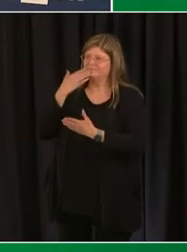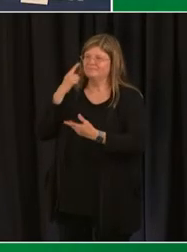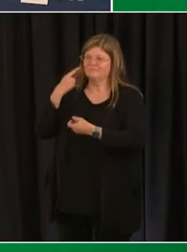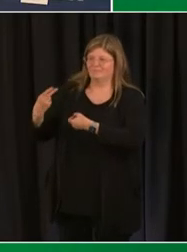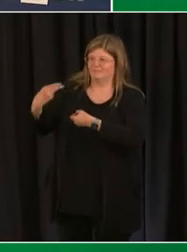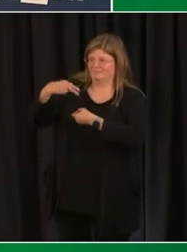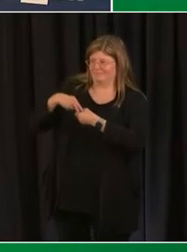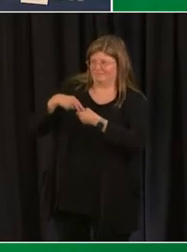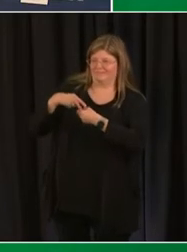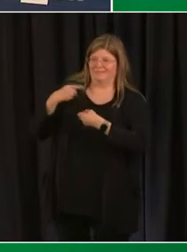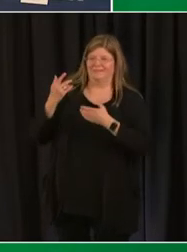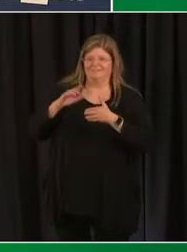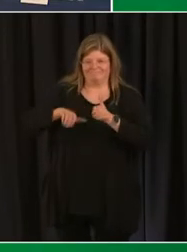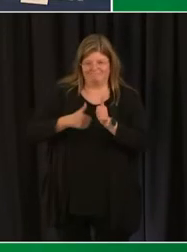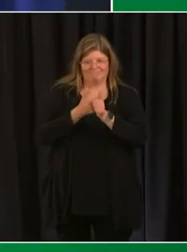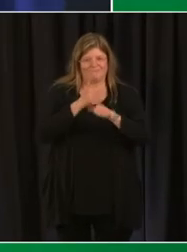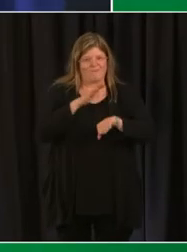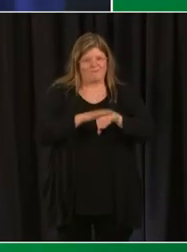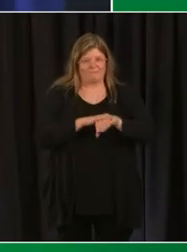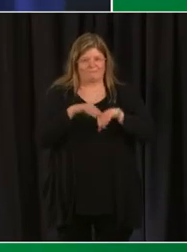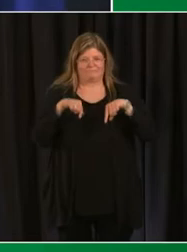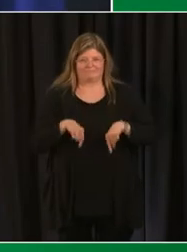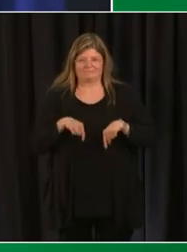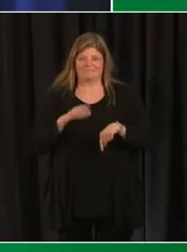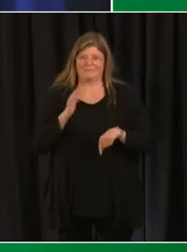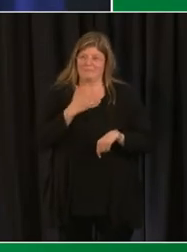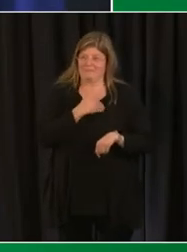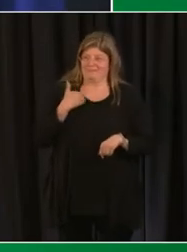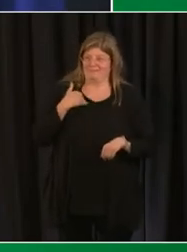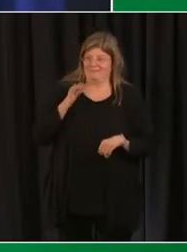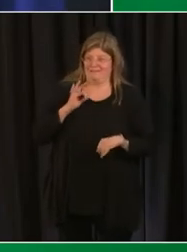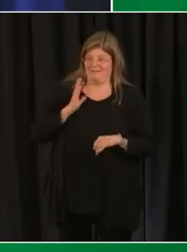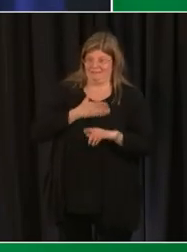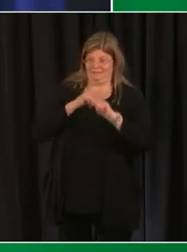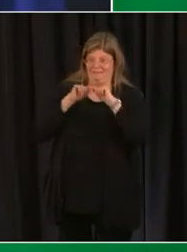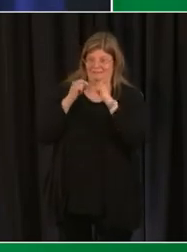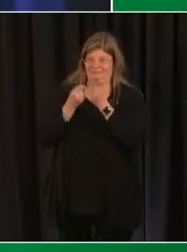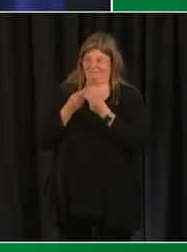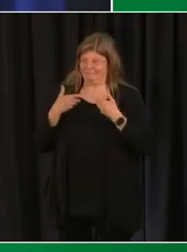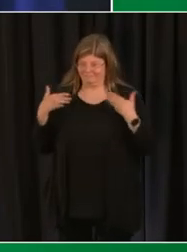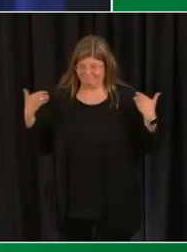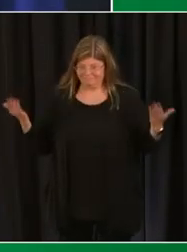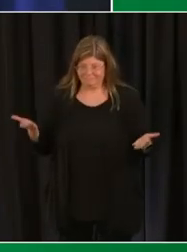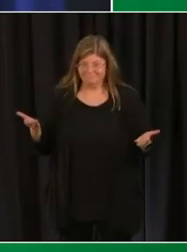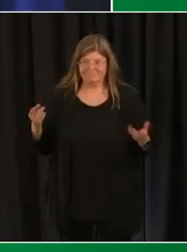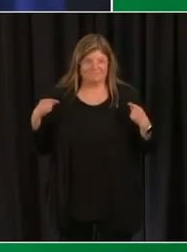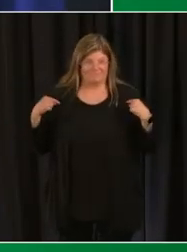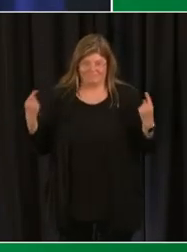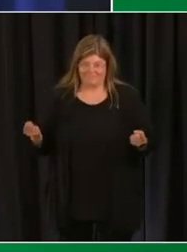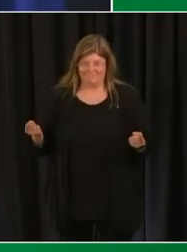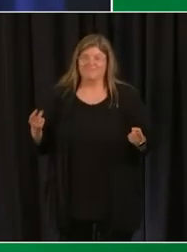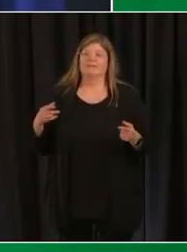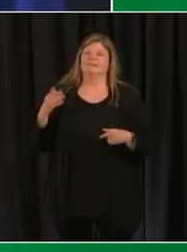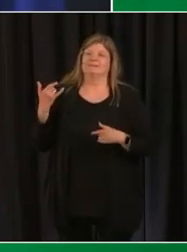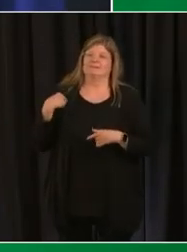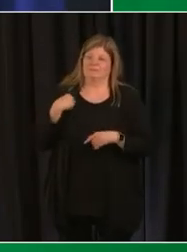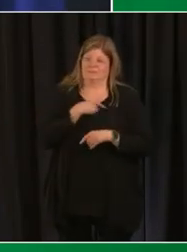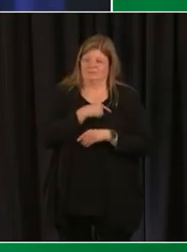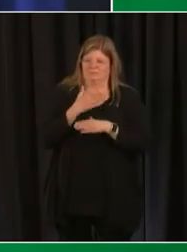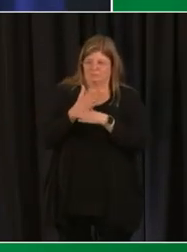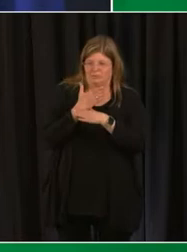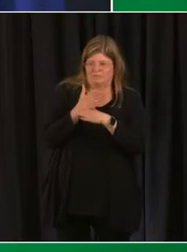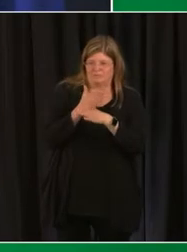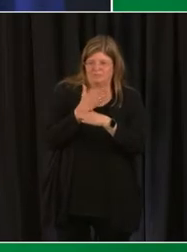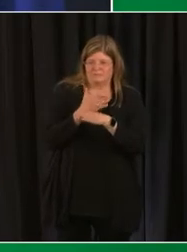am joined by members of our teaching and learning team this evening to share some of the highlights of the way that DCPS is thinking about